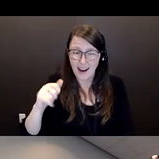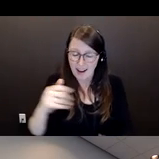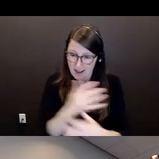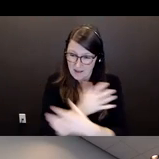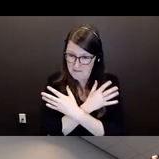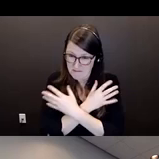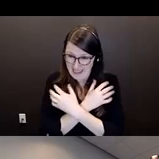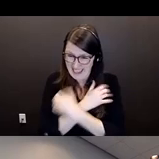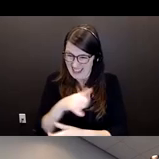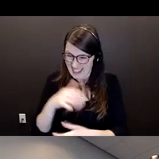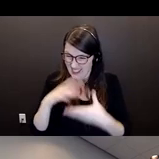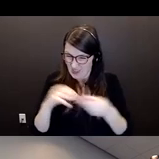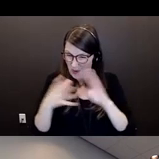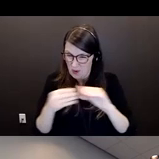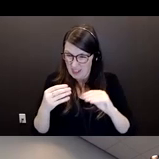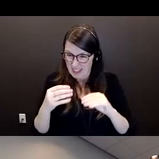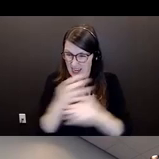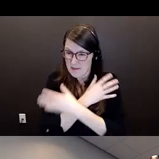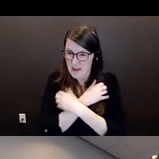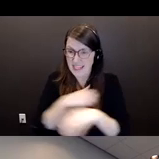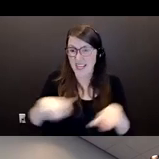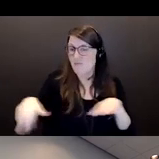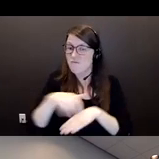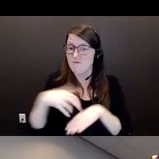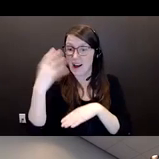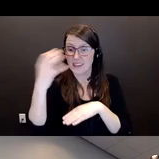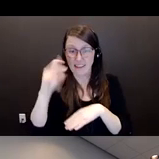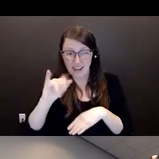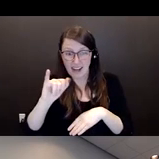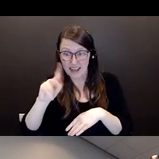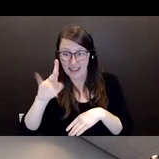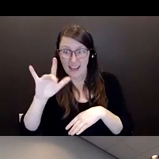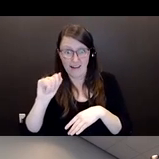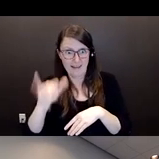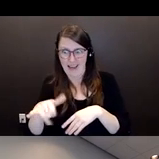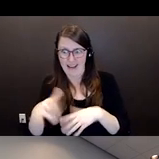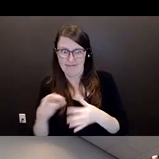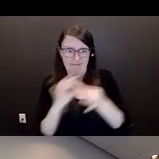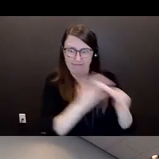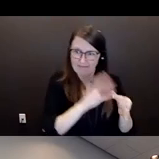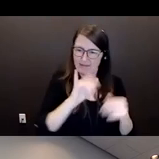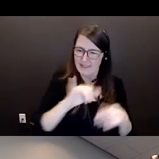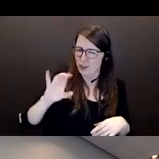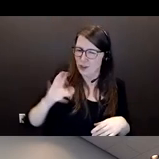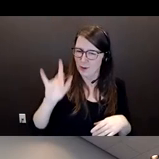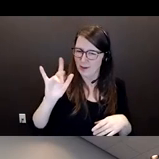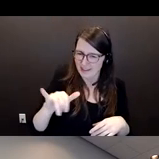monkey is as a sanctuary, and two financial institutions involved in this.